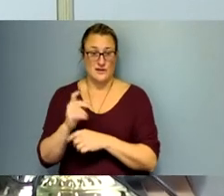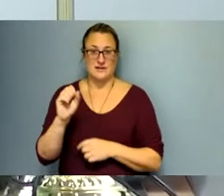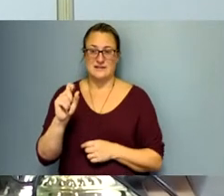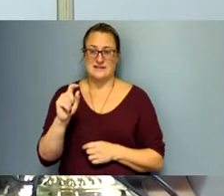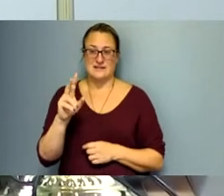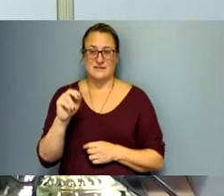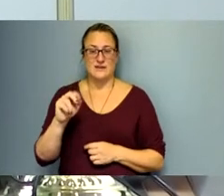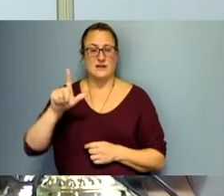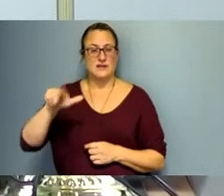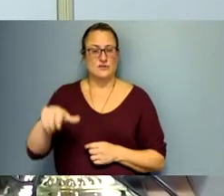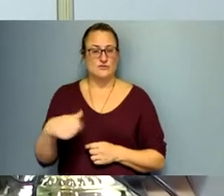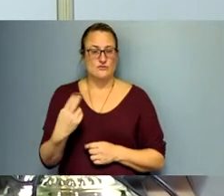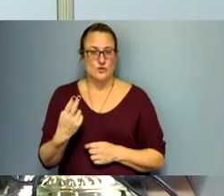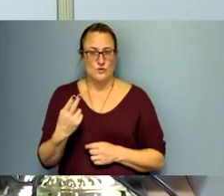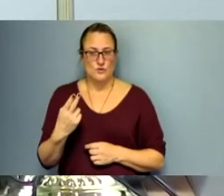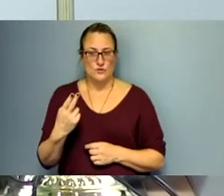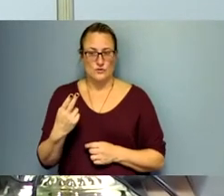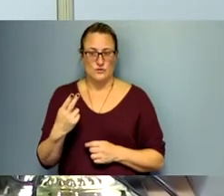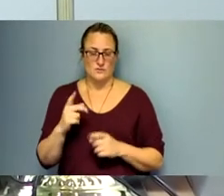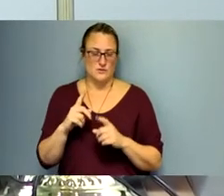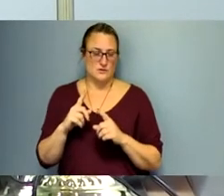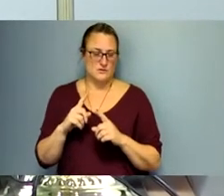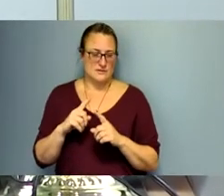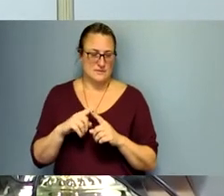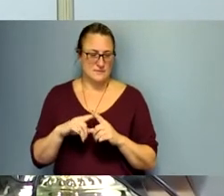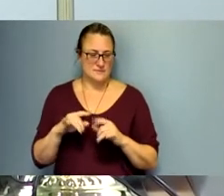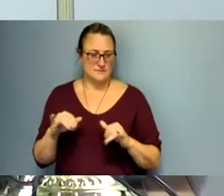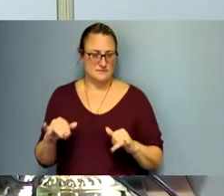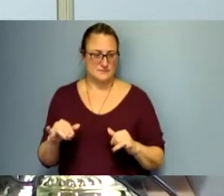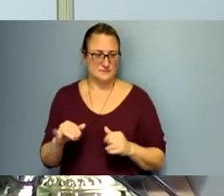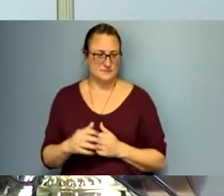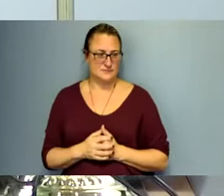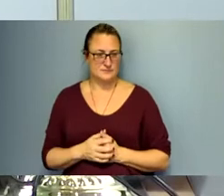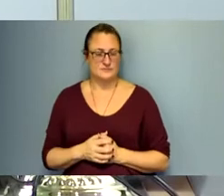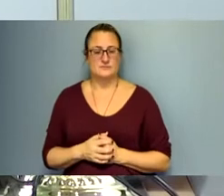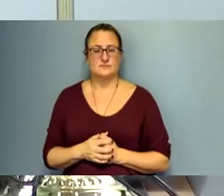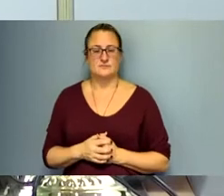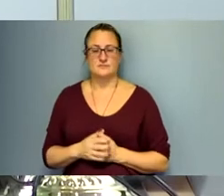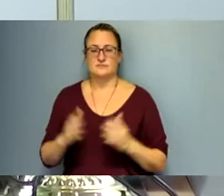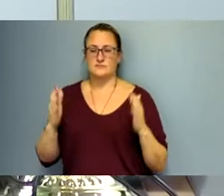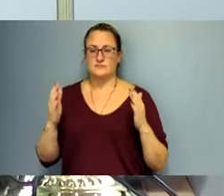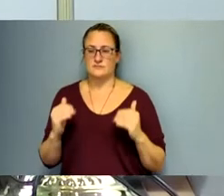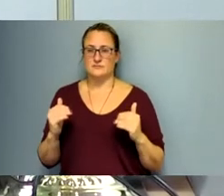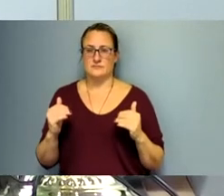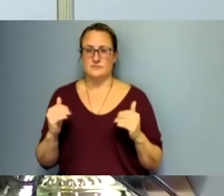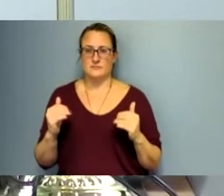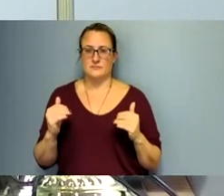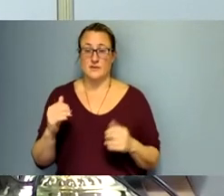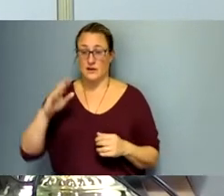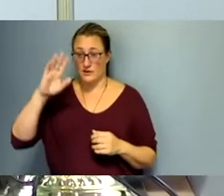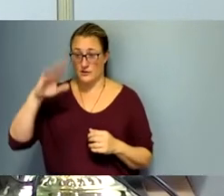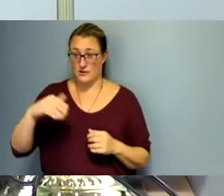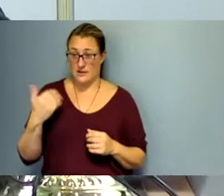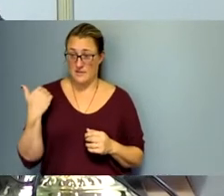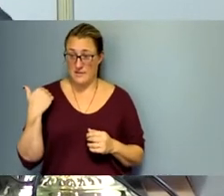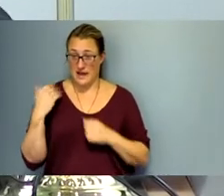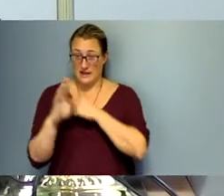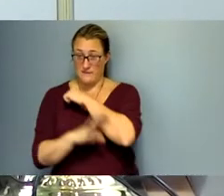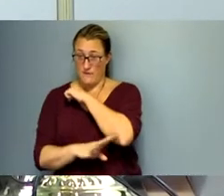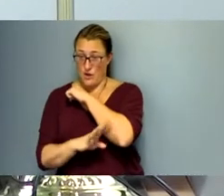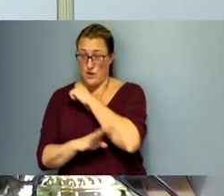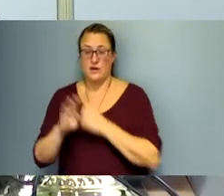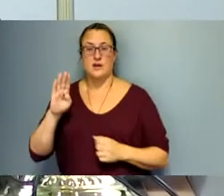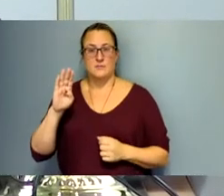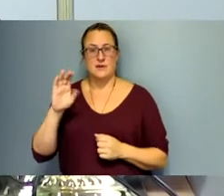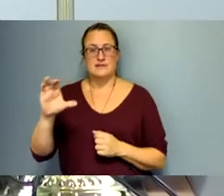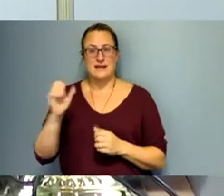These... Do these all at once if that's okay? Mm-hmm. Objection to that? No. That's fine. Back in the fall, Bucks County approved